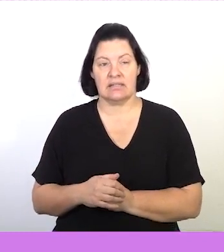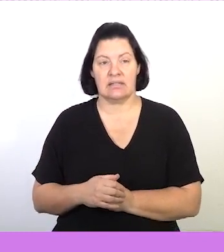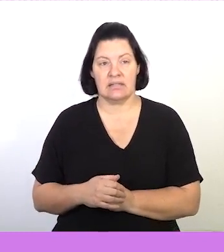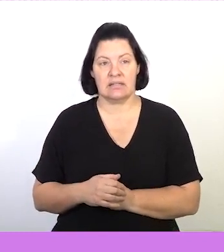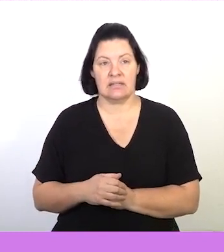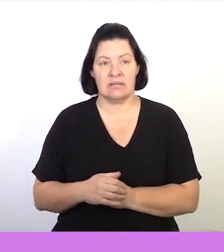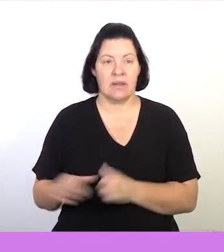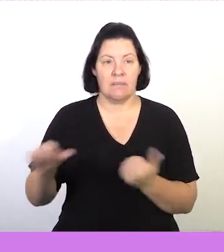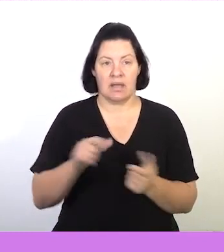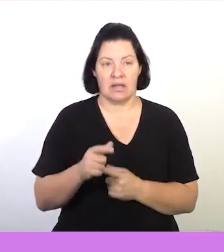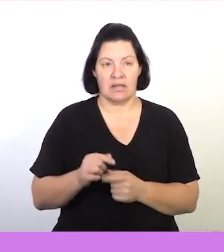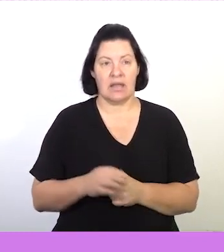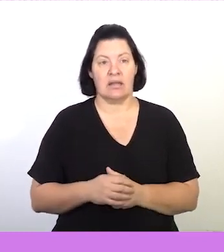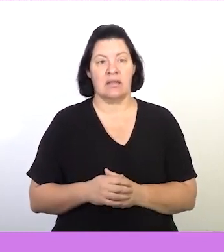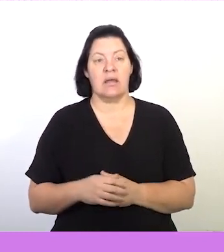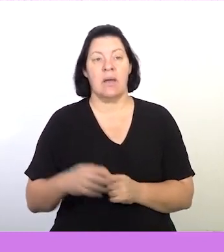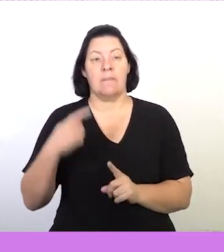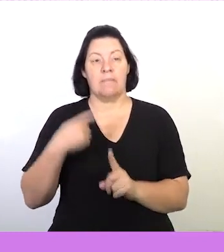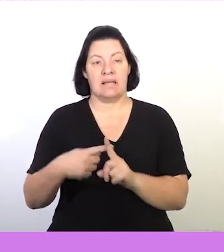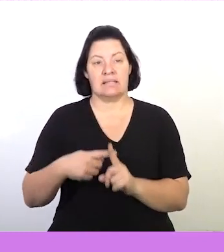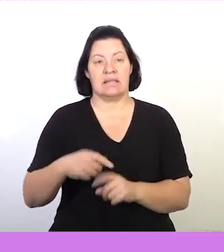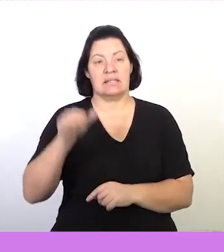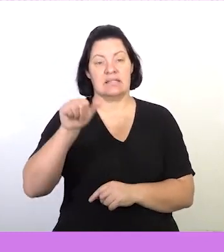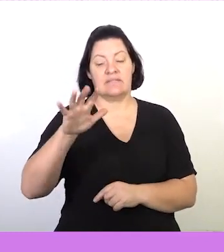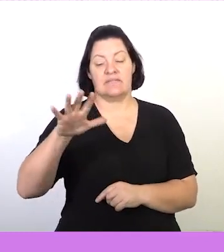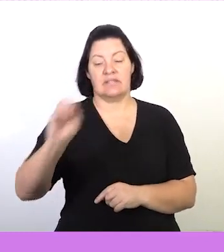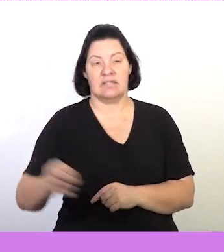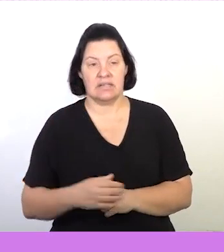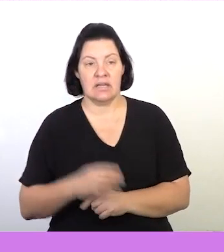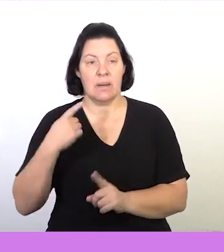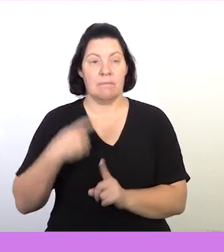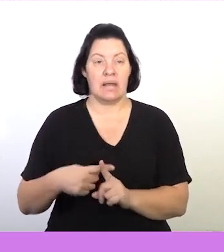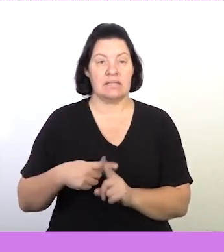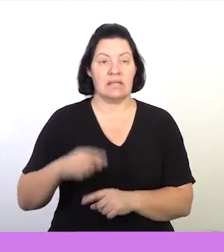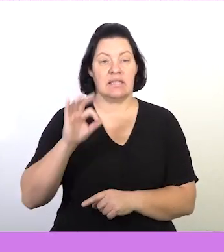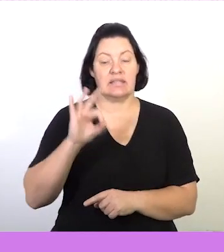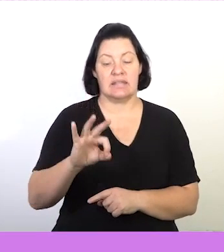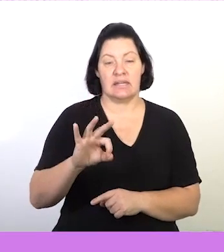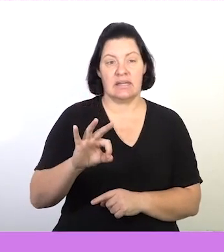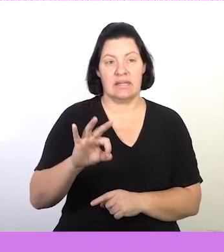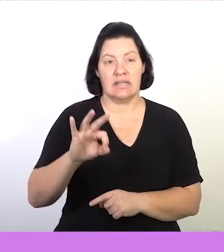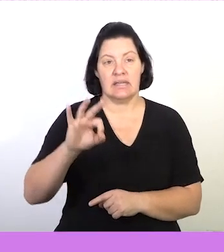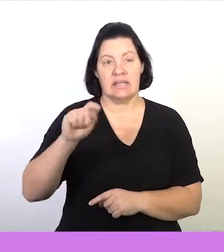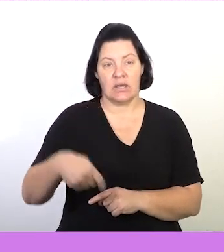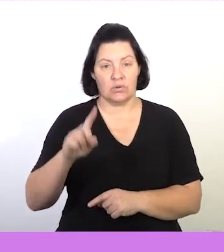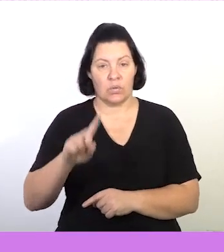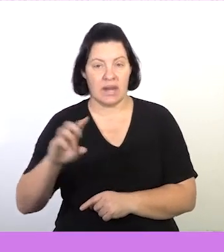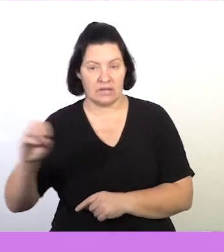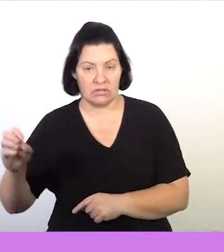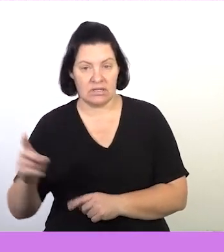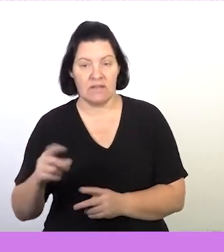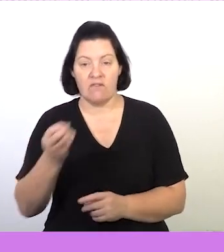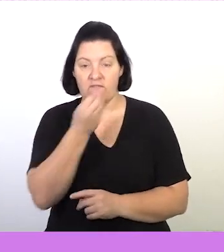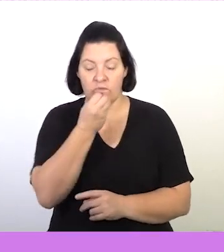plus 3,999 rand plus 650 rand plus 3,100 for